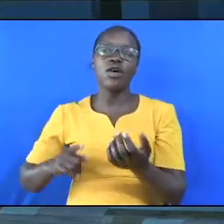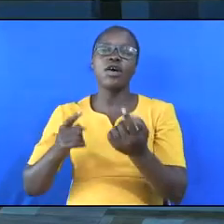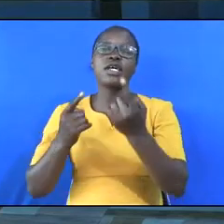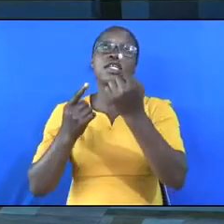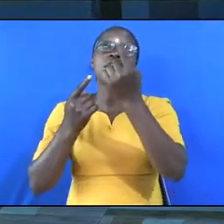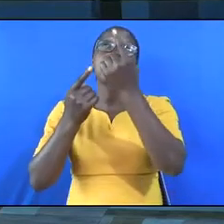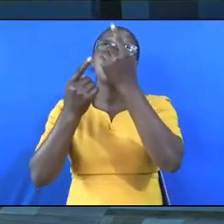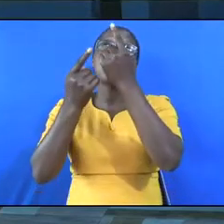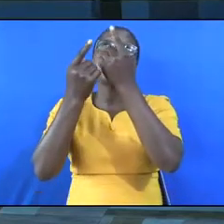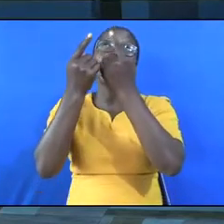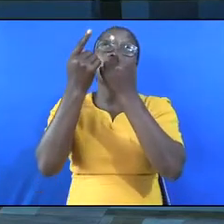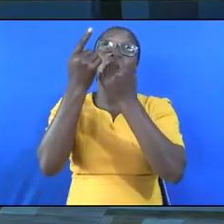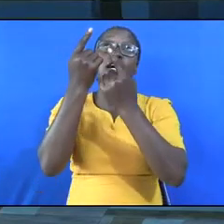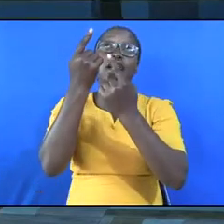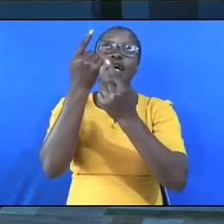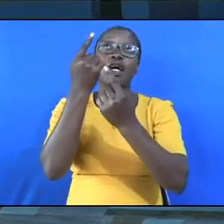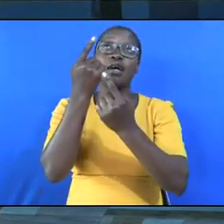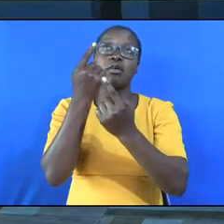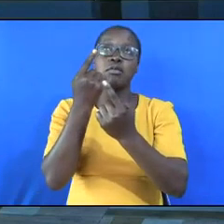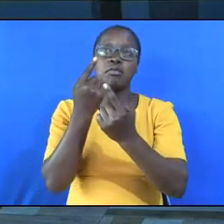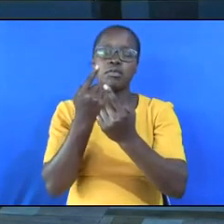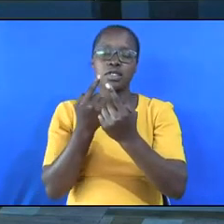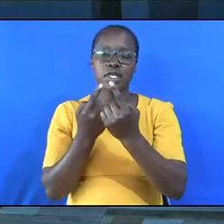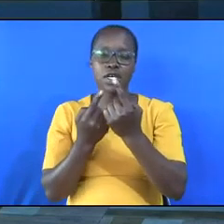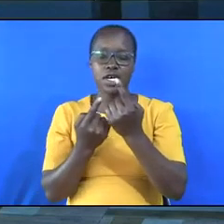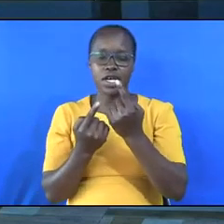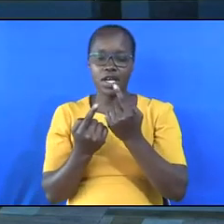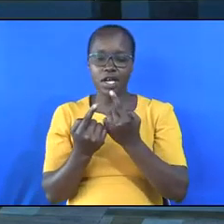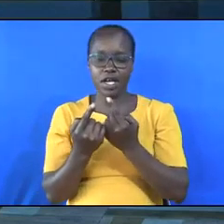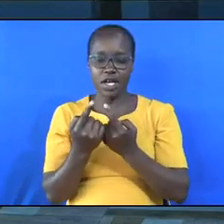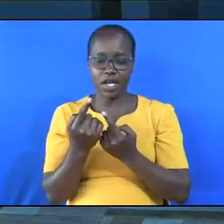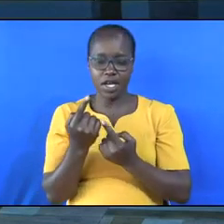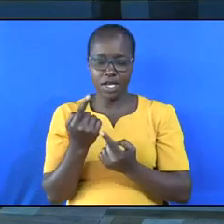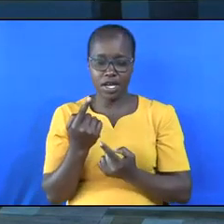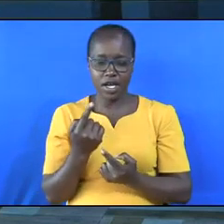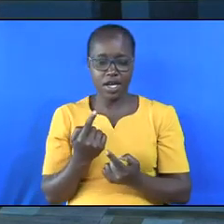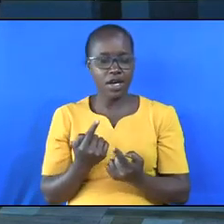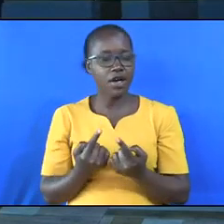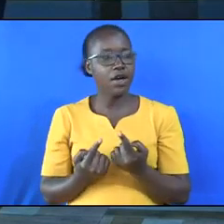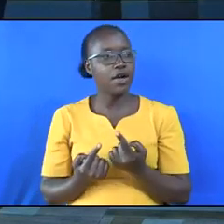Lord come down.